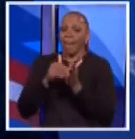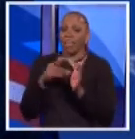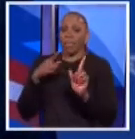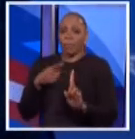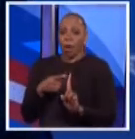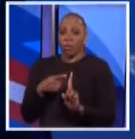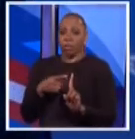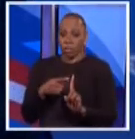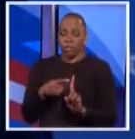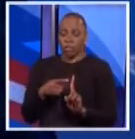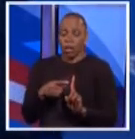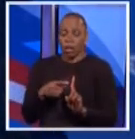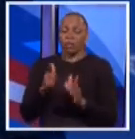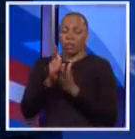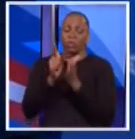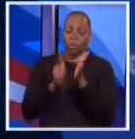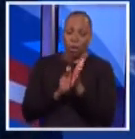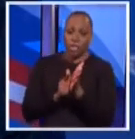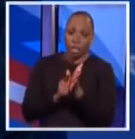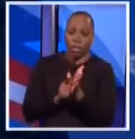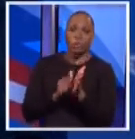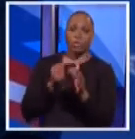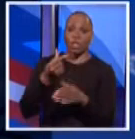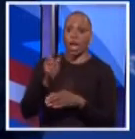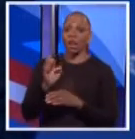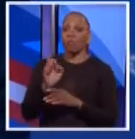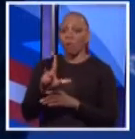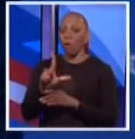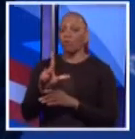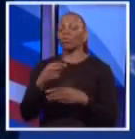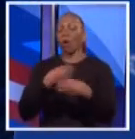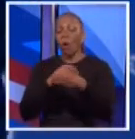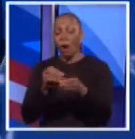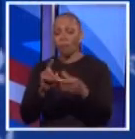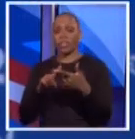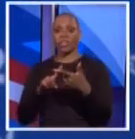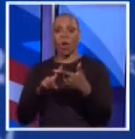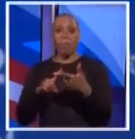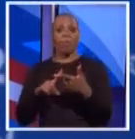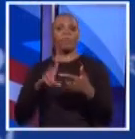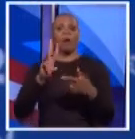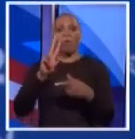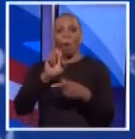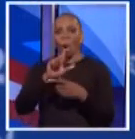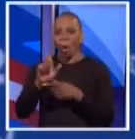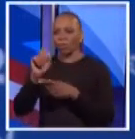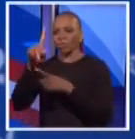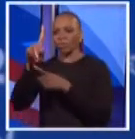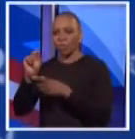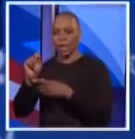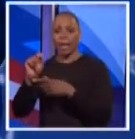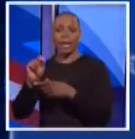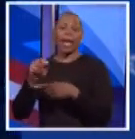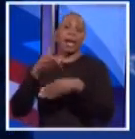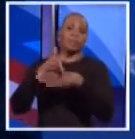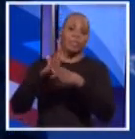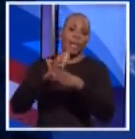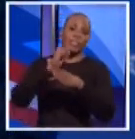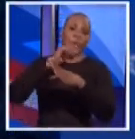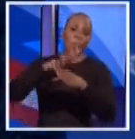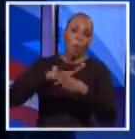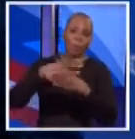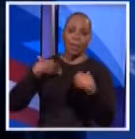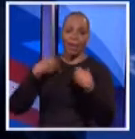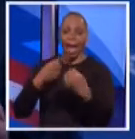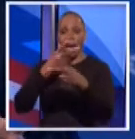attorney general's office when I was there, which is why we confronted Wall Street, protected low-wage workers, extended protection for women seeking health care, protected